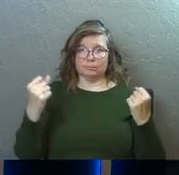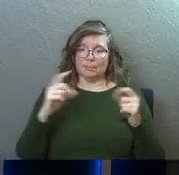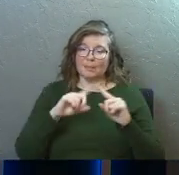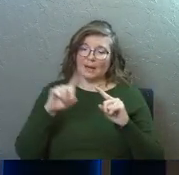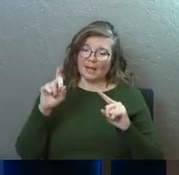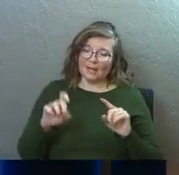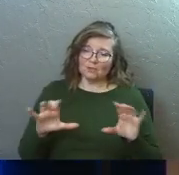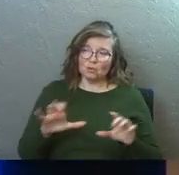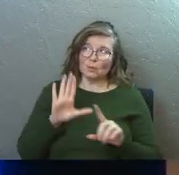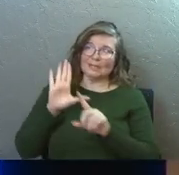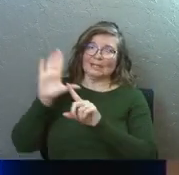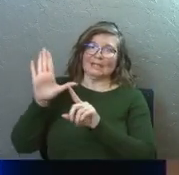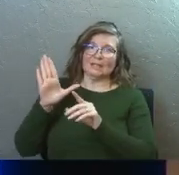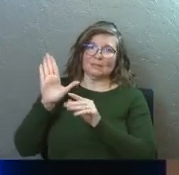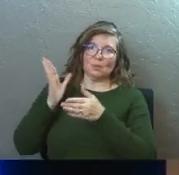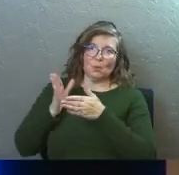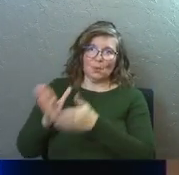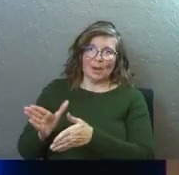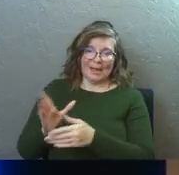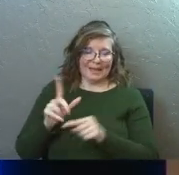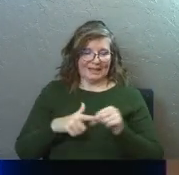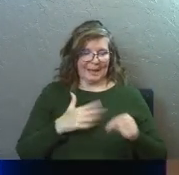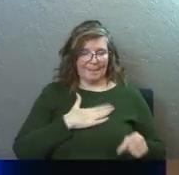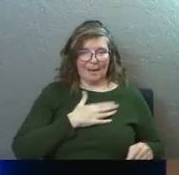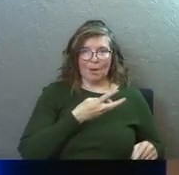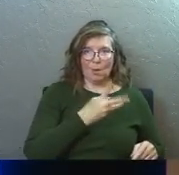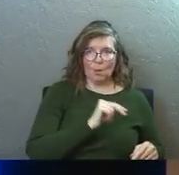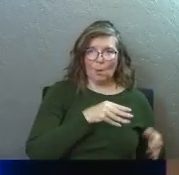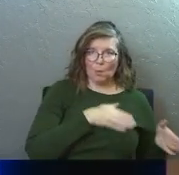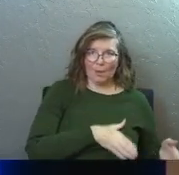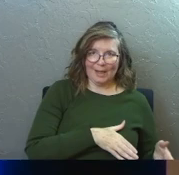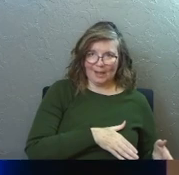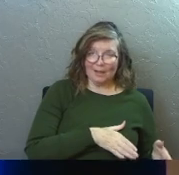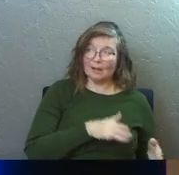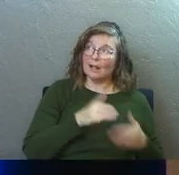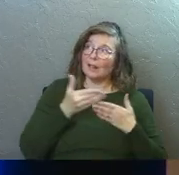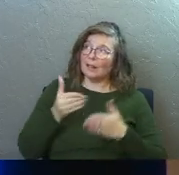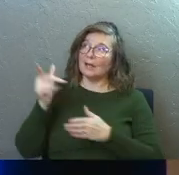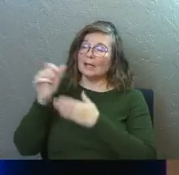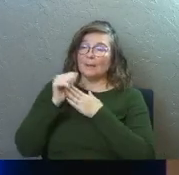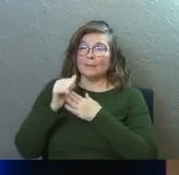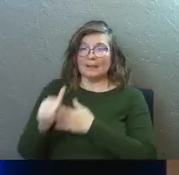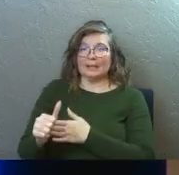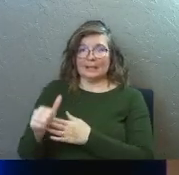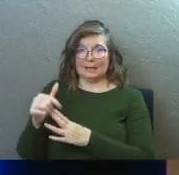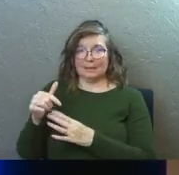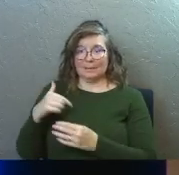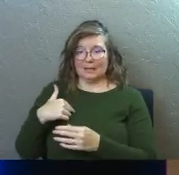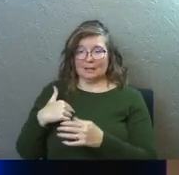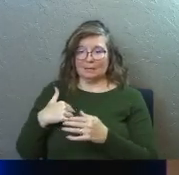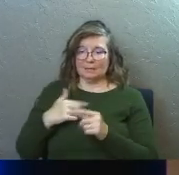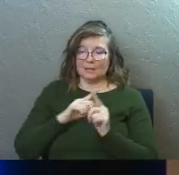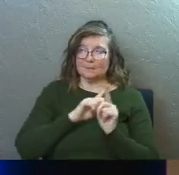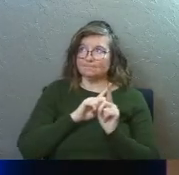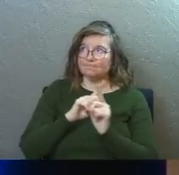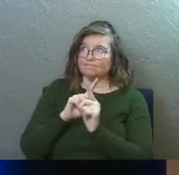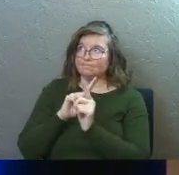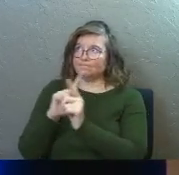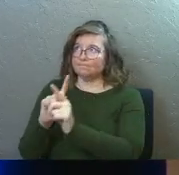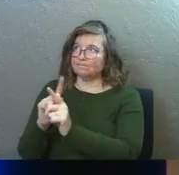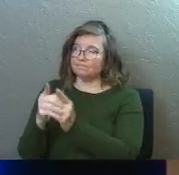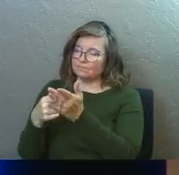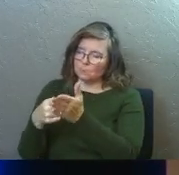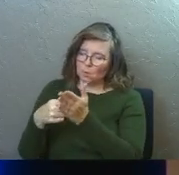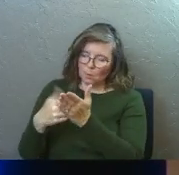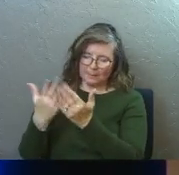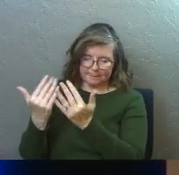But I've got to do it his way. I have to let him lead me. I have to let him take me and be the one